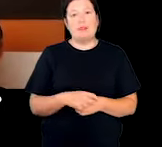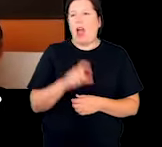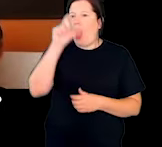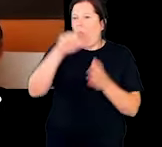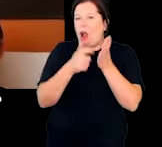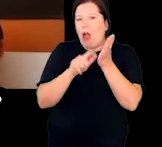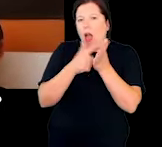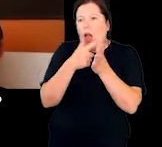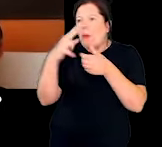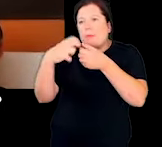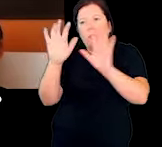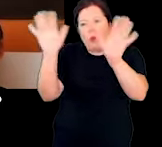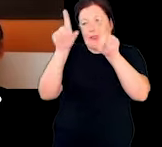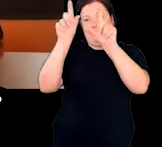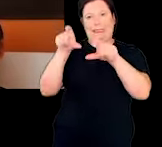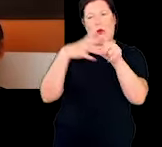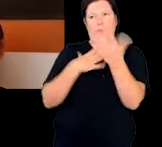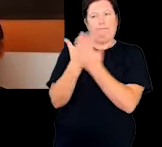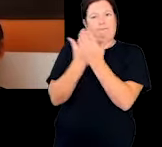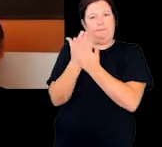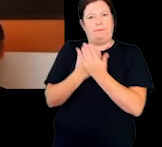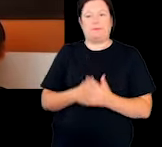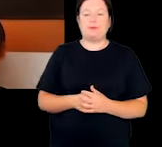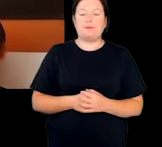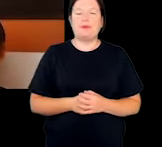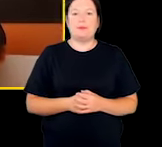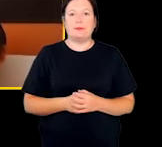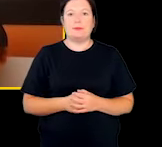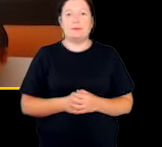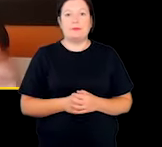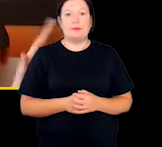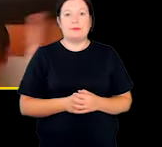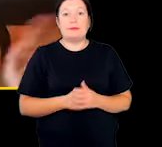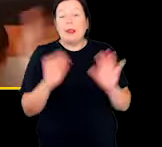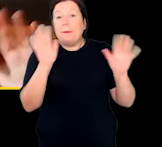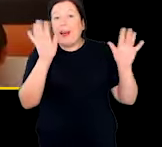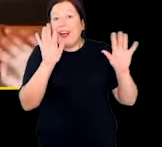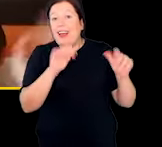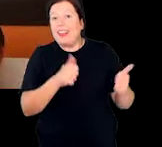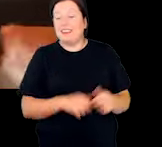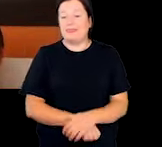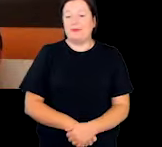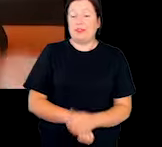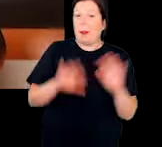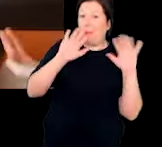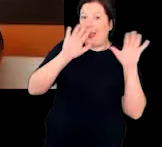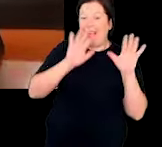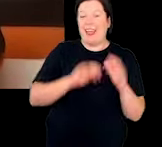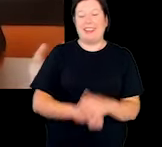you just mind staying on for a moment? Yes. Okay. Goodbye. Bye.